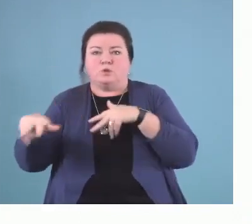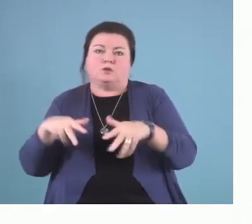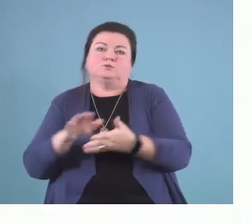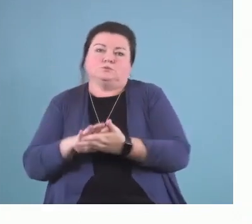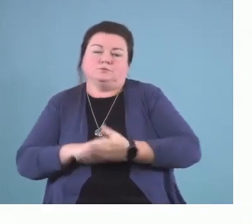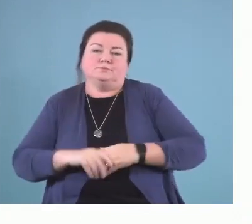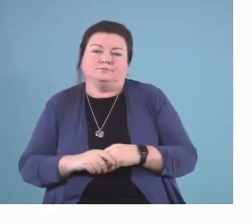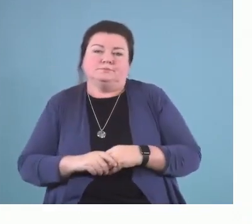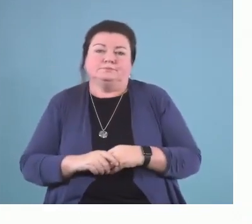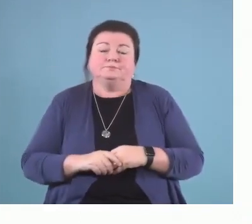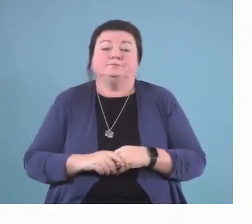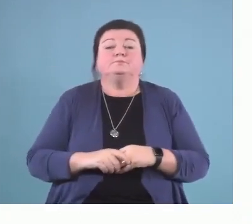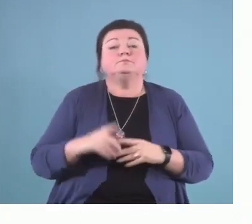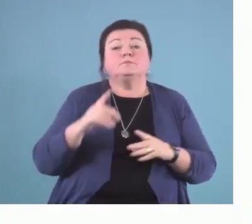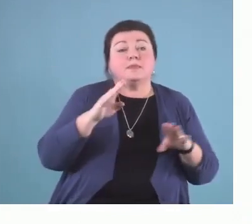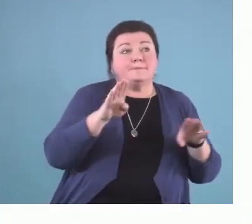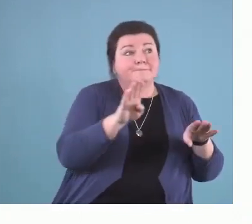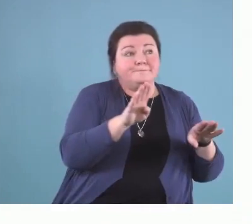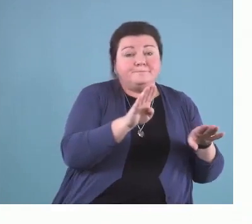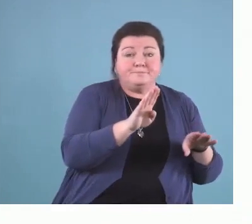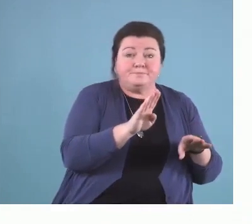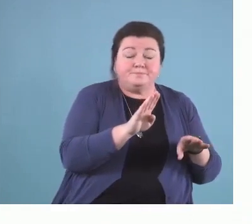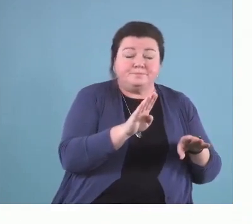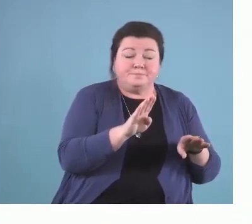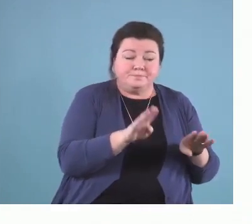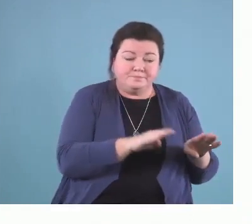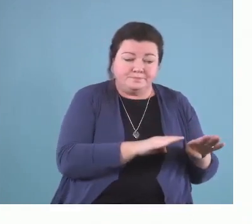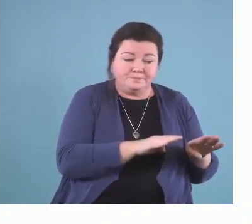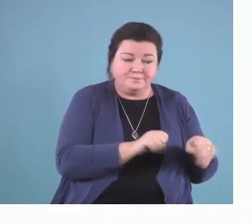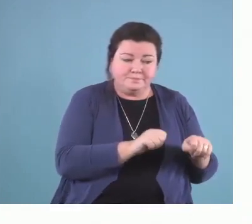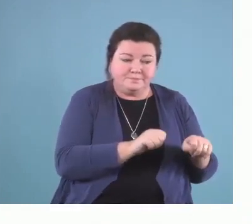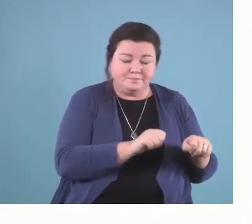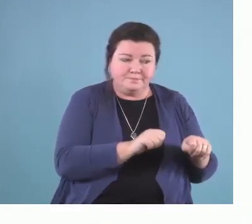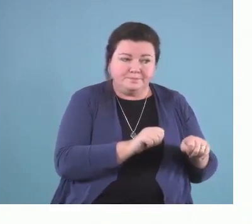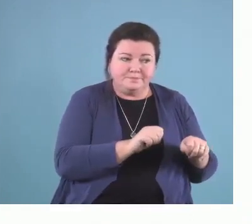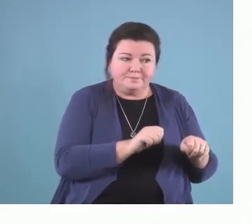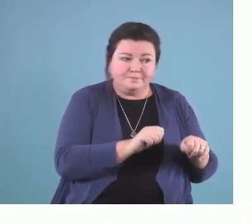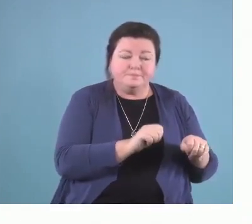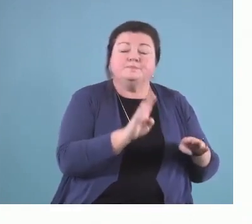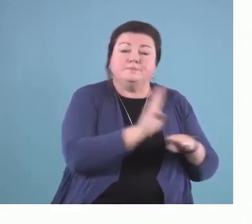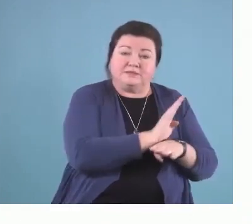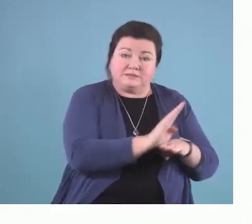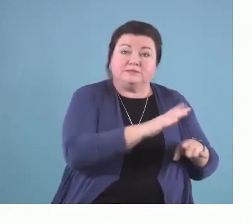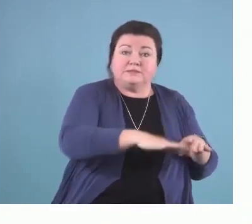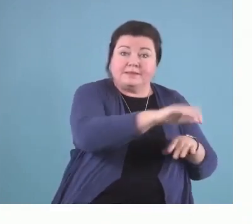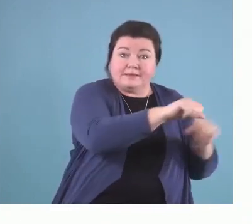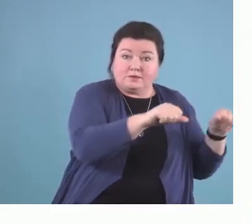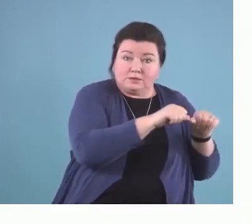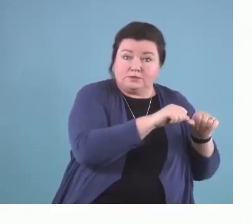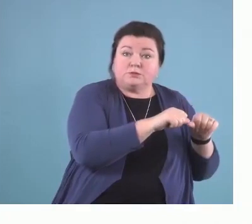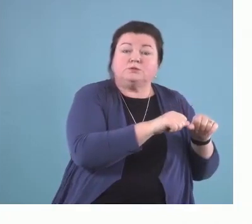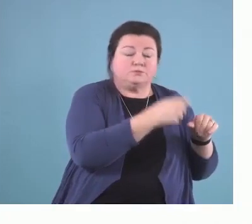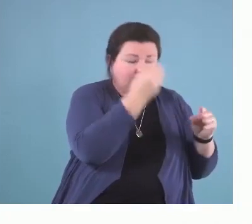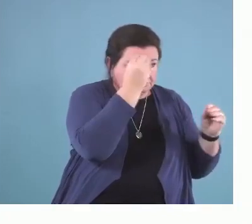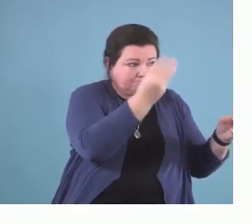Ensuring that businesses in the area make education or educate their customers about the safe walking paths